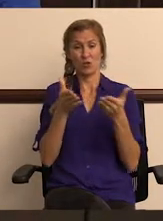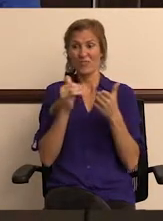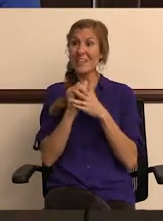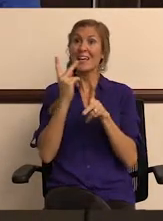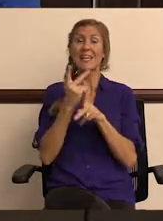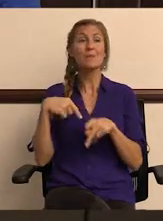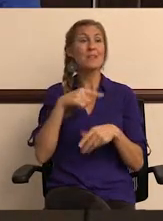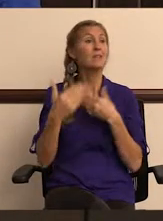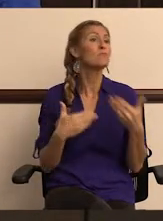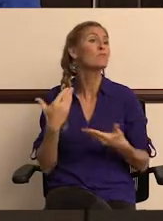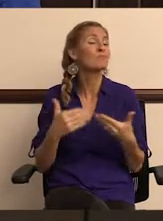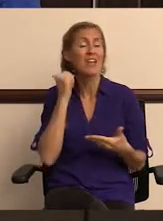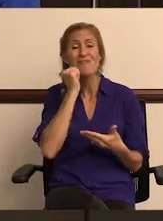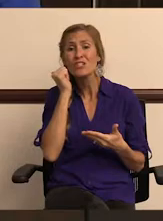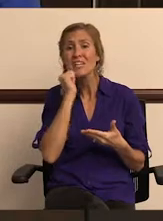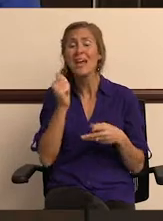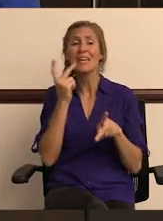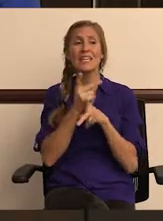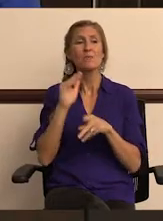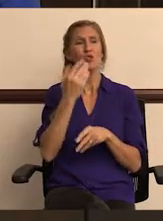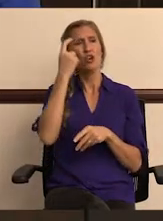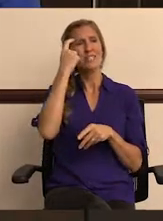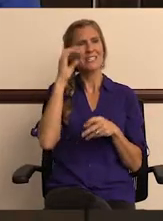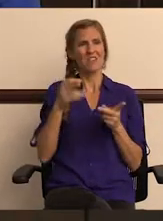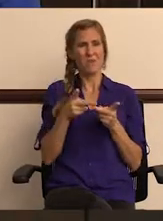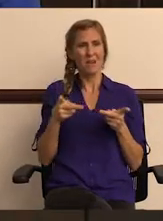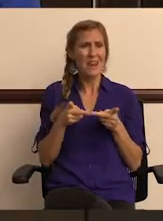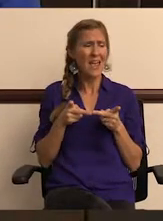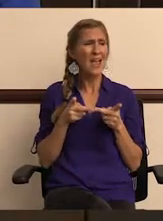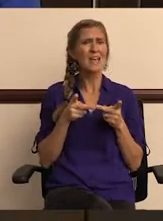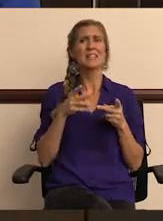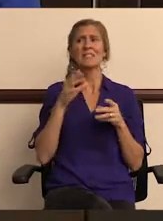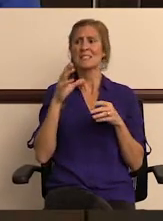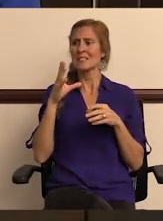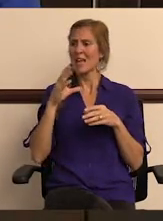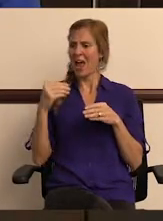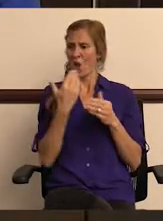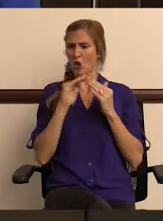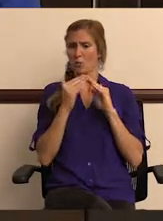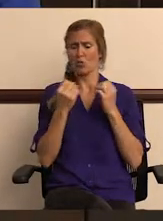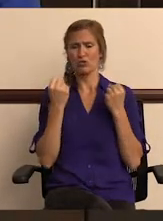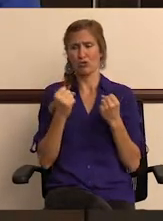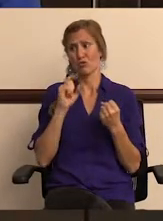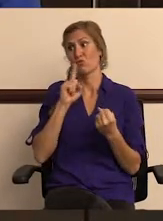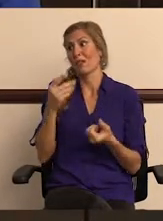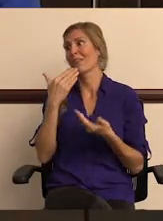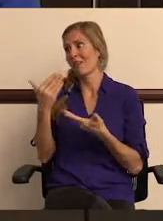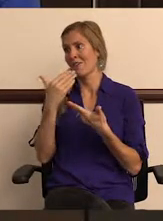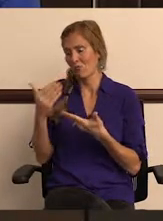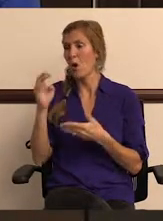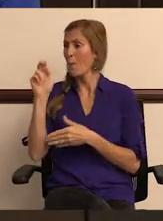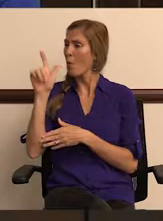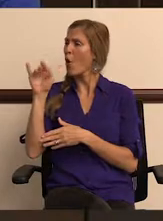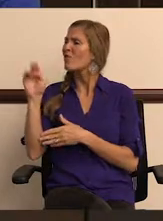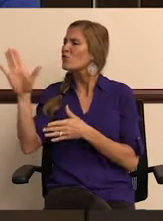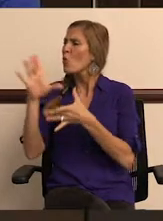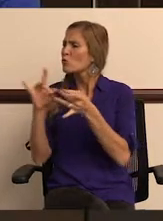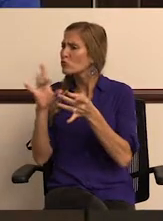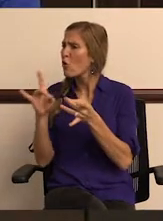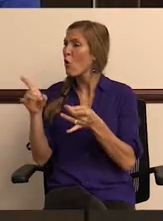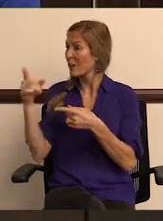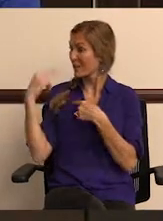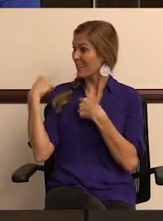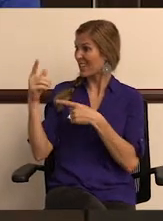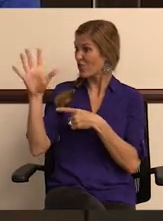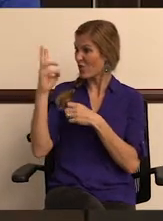as essential of a service that keeps us moving every day, keeps our sense of place and our placemaking and our pride in community strong. And so really grateful. And then,